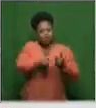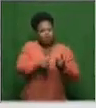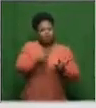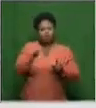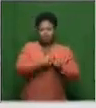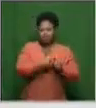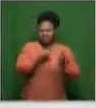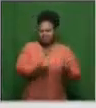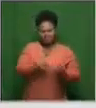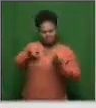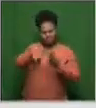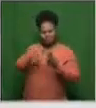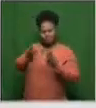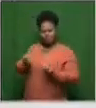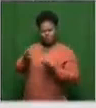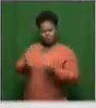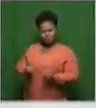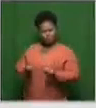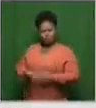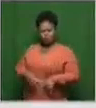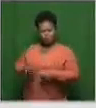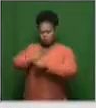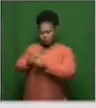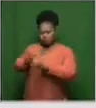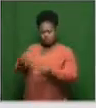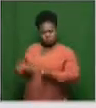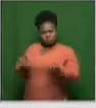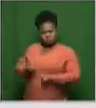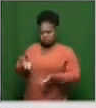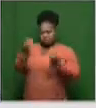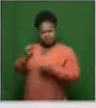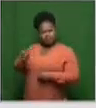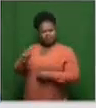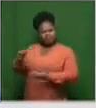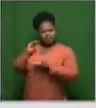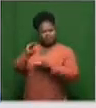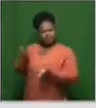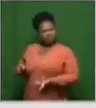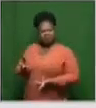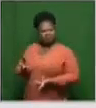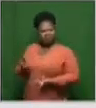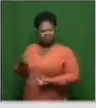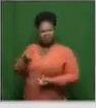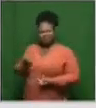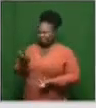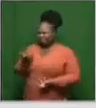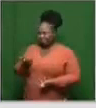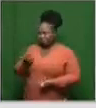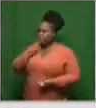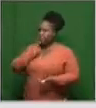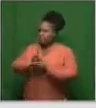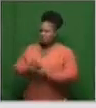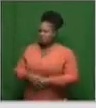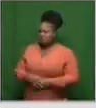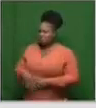of months, there is something that is already happening in terms of vaccinations against COVID-19, which, to be honest with you,